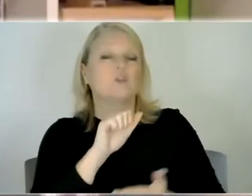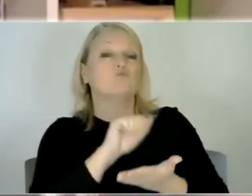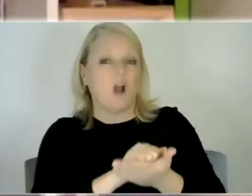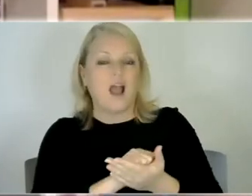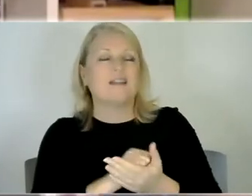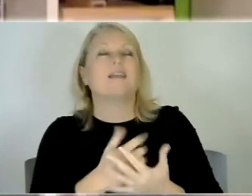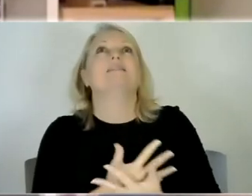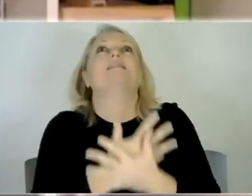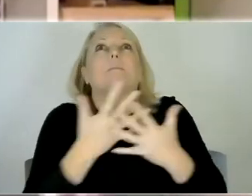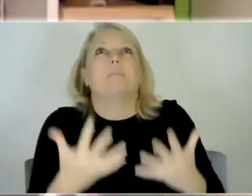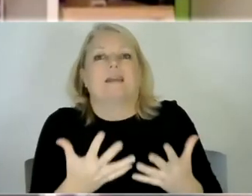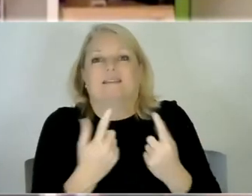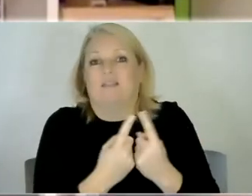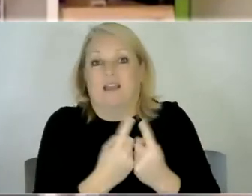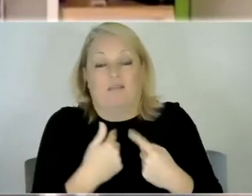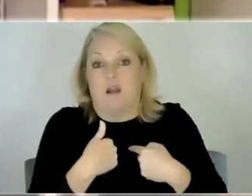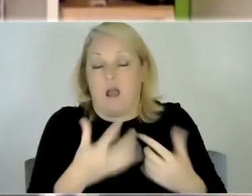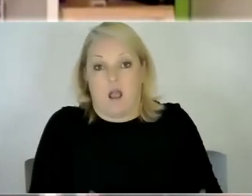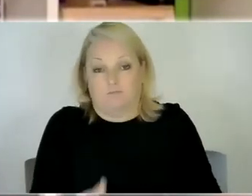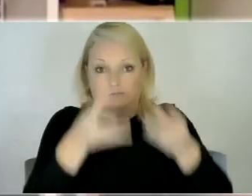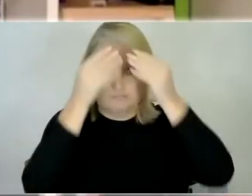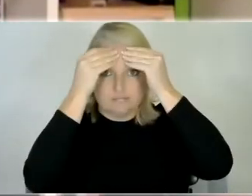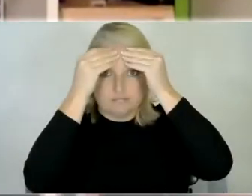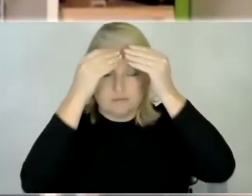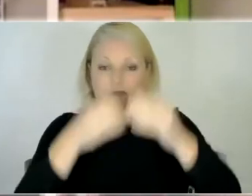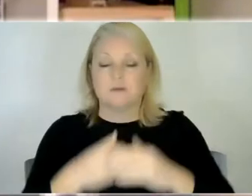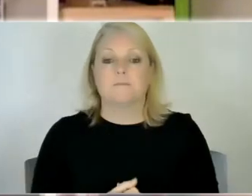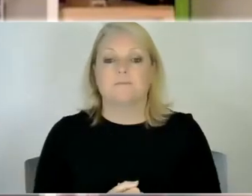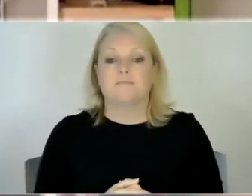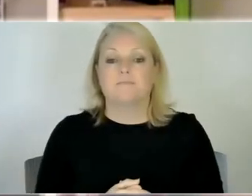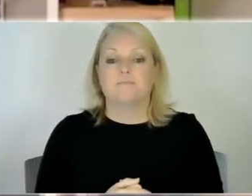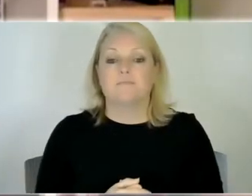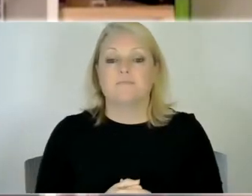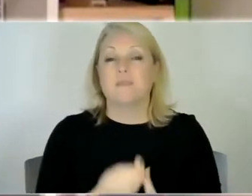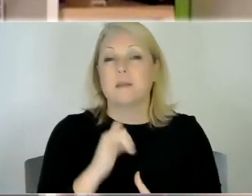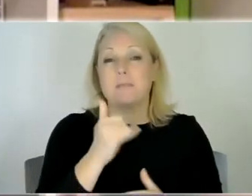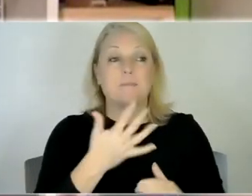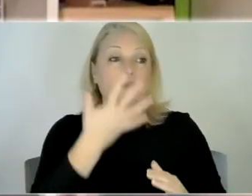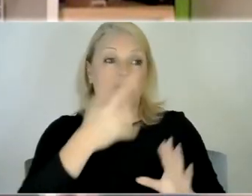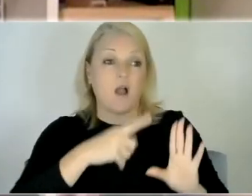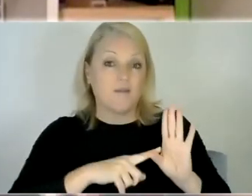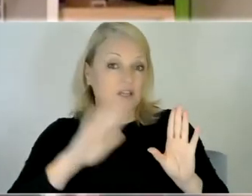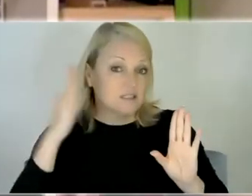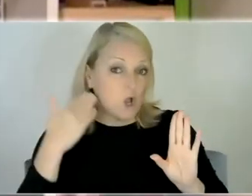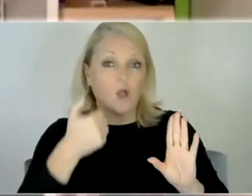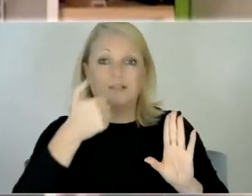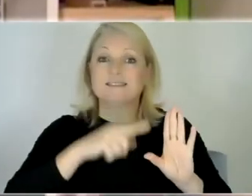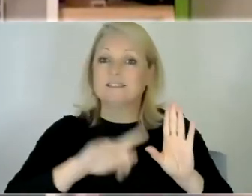um probably i don't know five years ago six years ago is